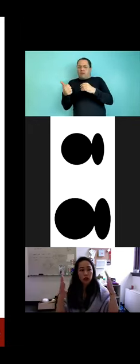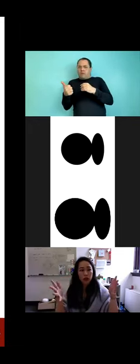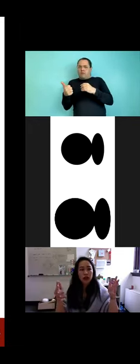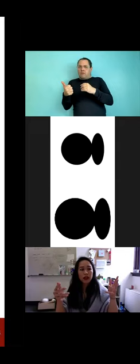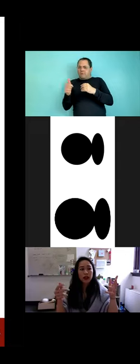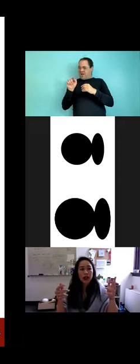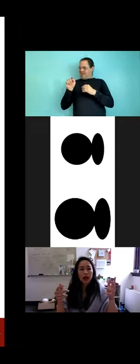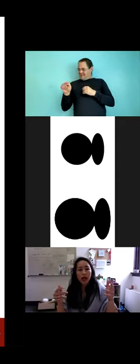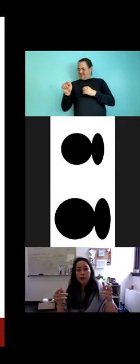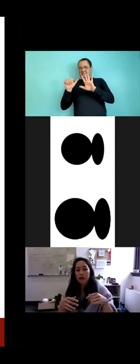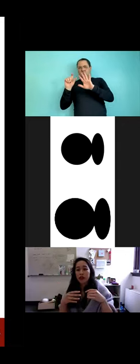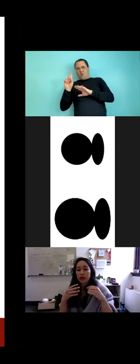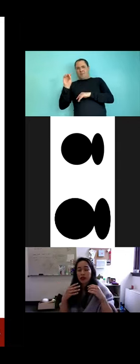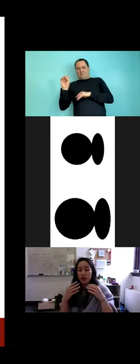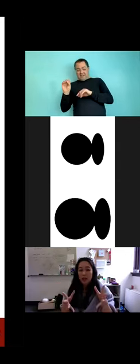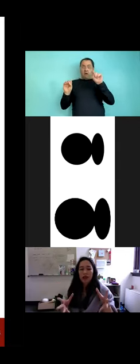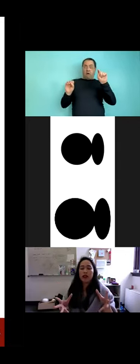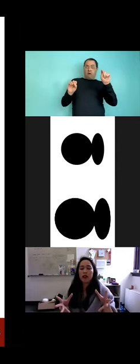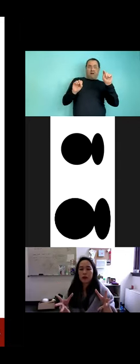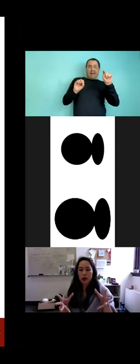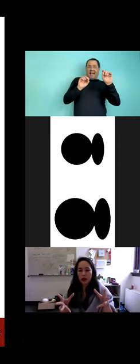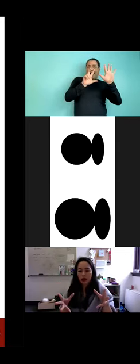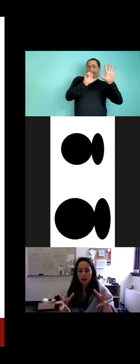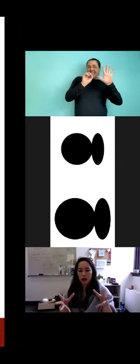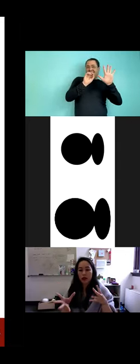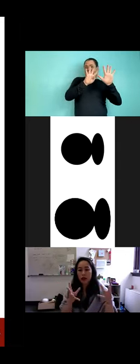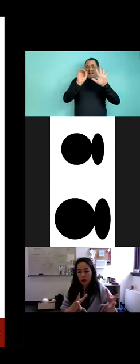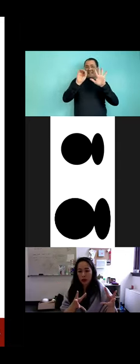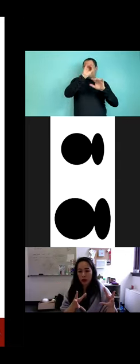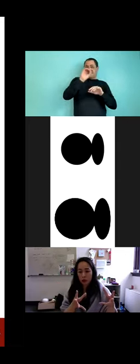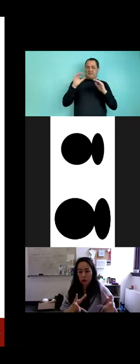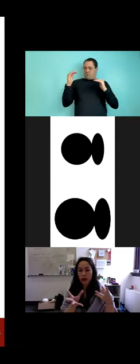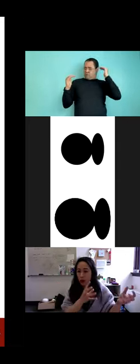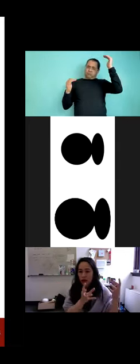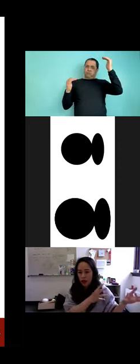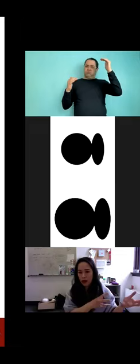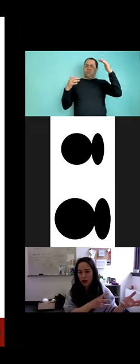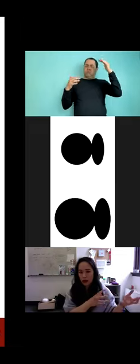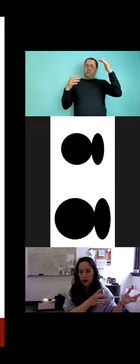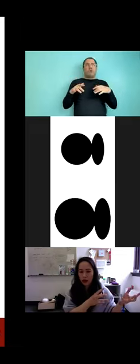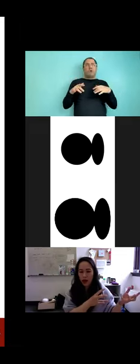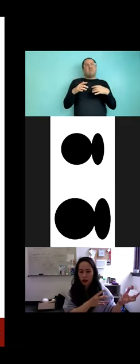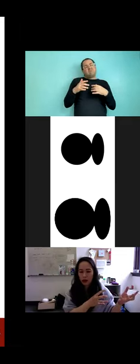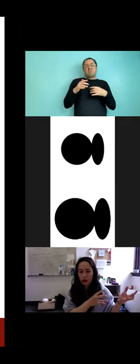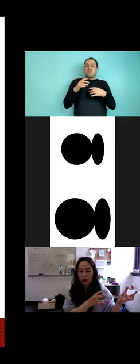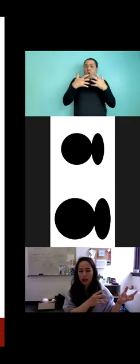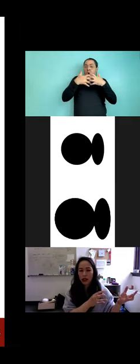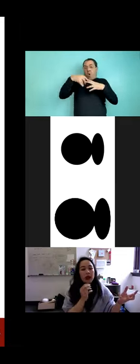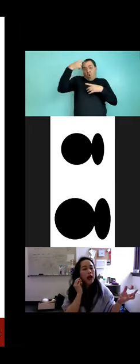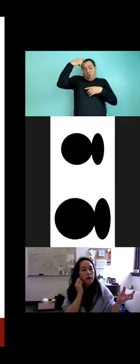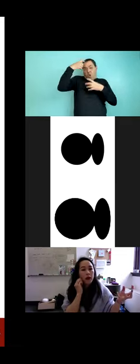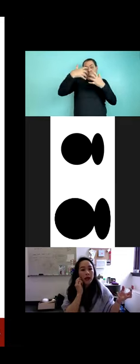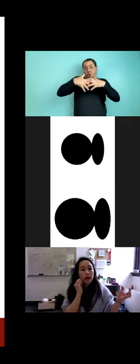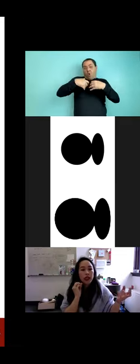So for instance, if it's just a simple cognitive bias for the noun first order that drives that noun first pattern cross-linguistically,